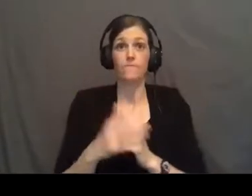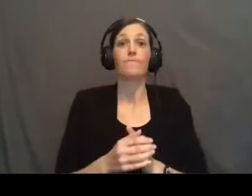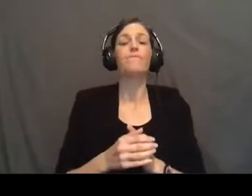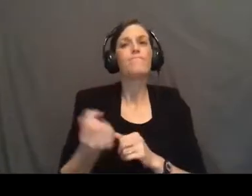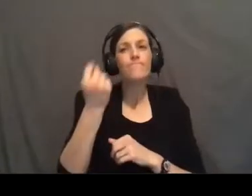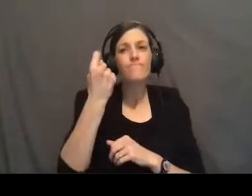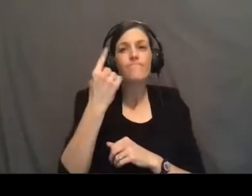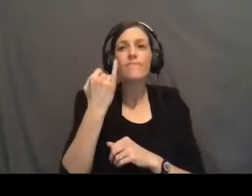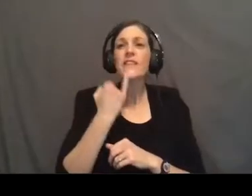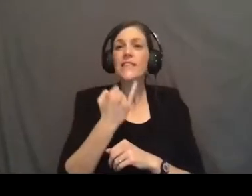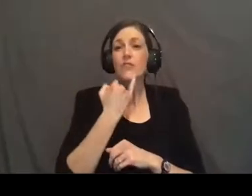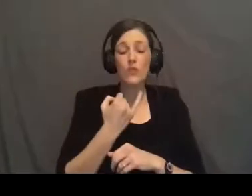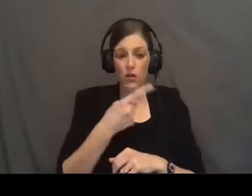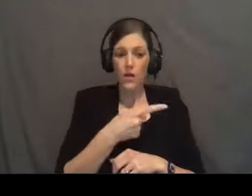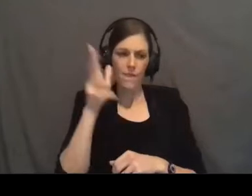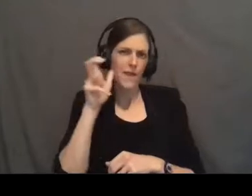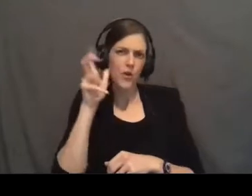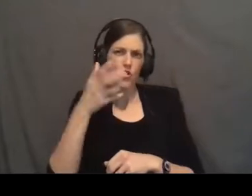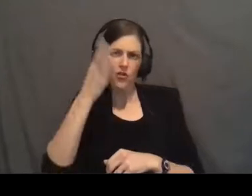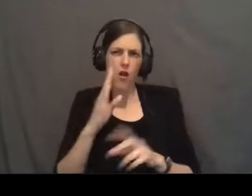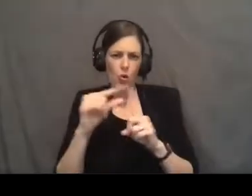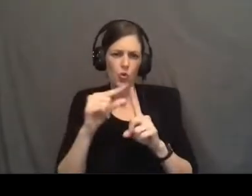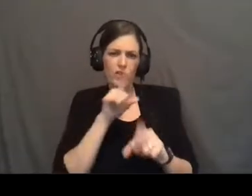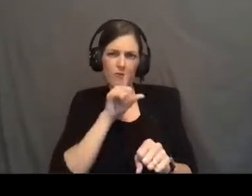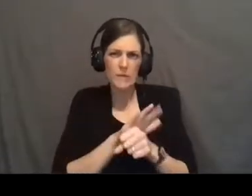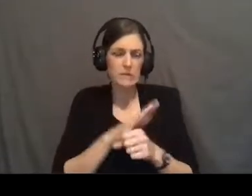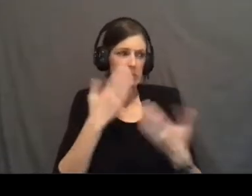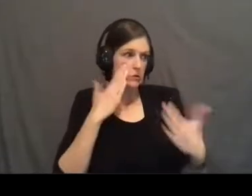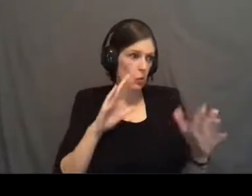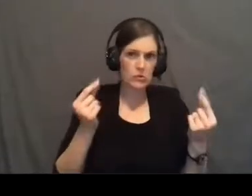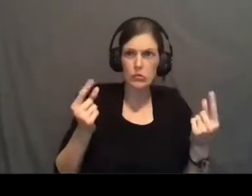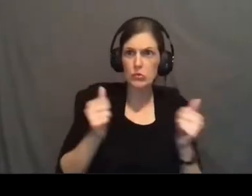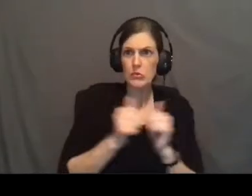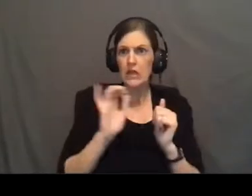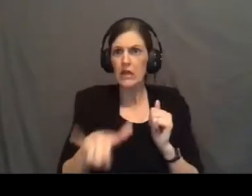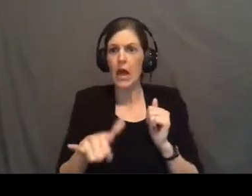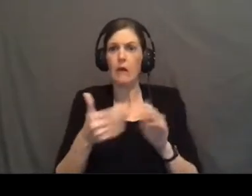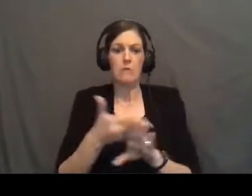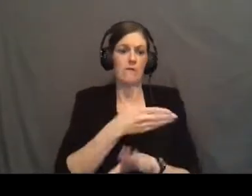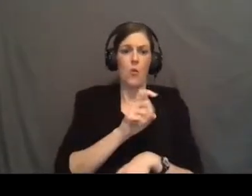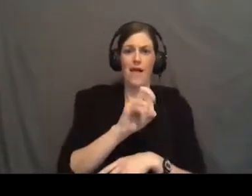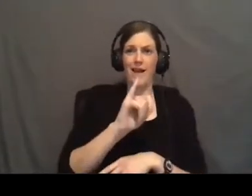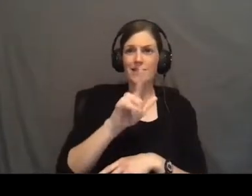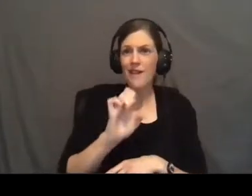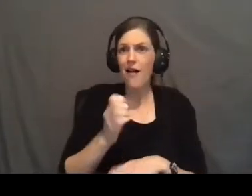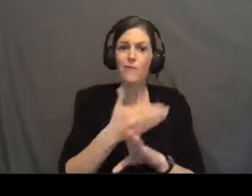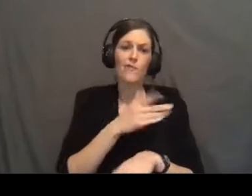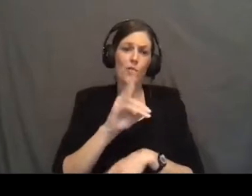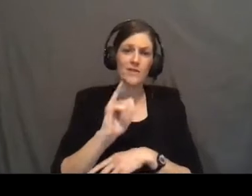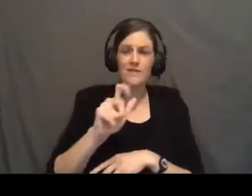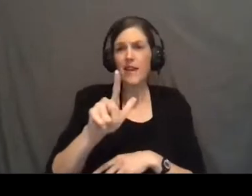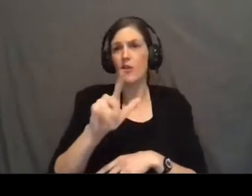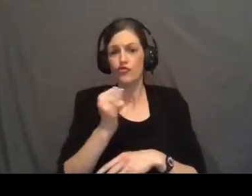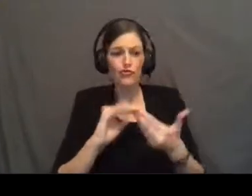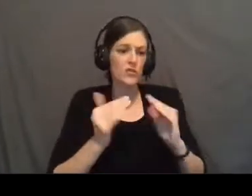You see, Israel, when they heard God's words of promise, they didn't know what to do with it. Before the exile came, before Daniel and Jerusalem was taken